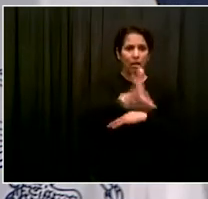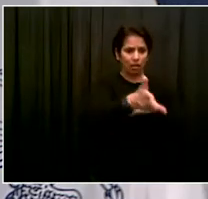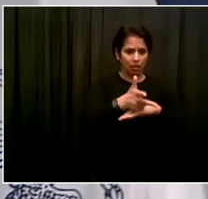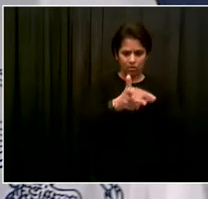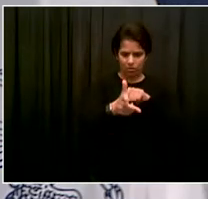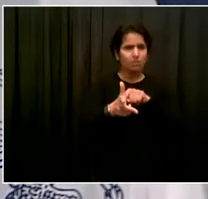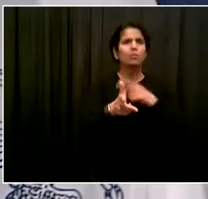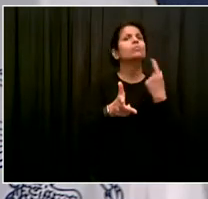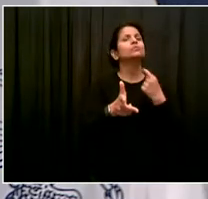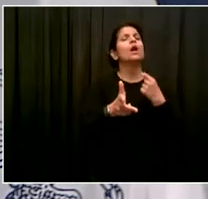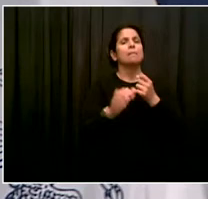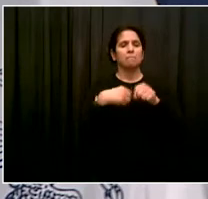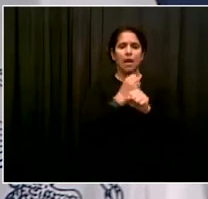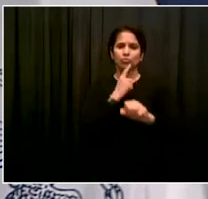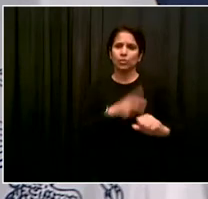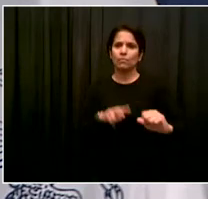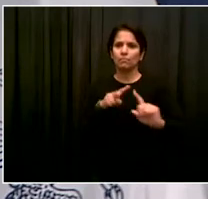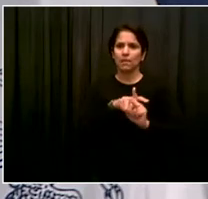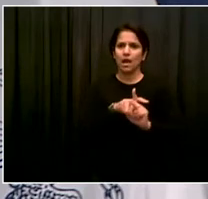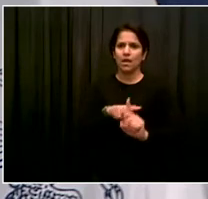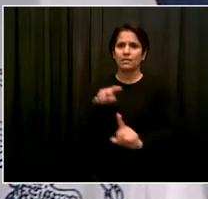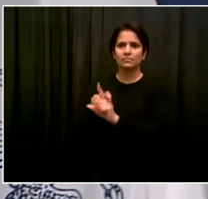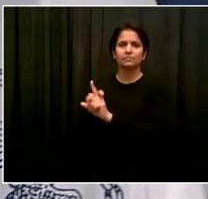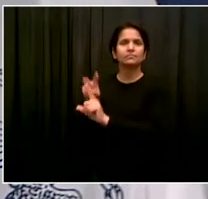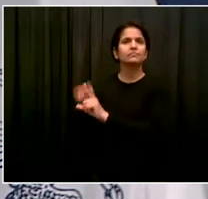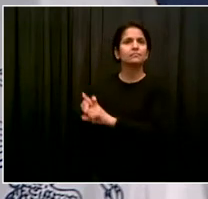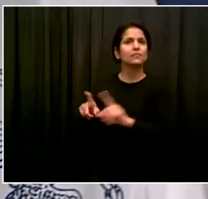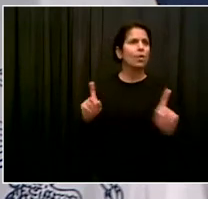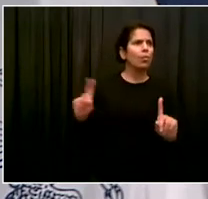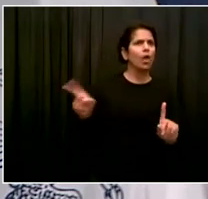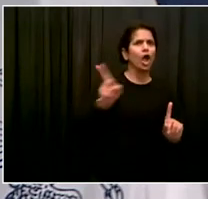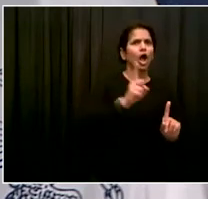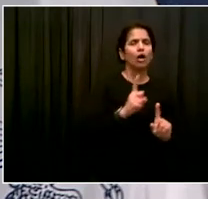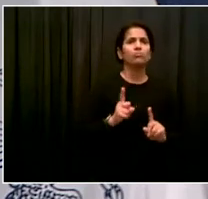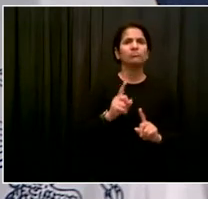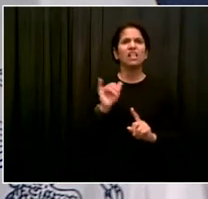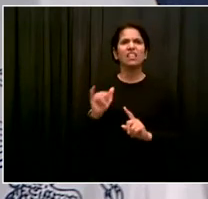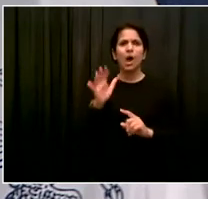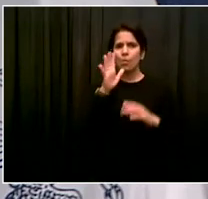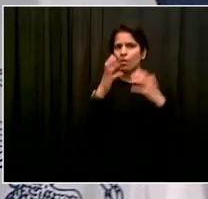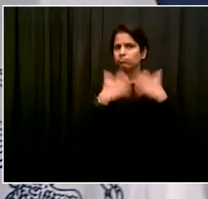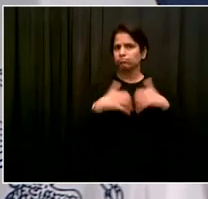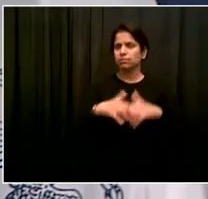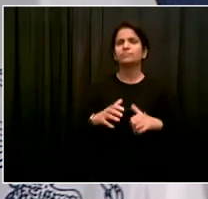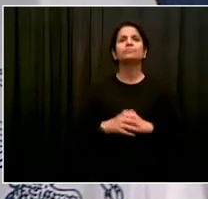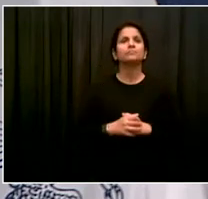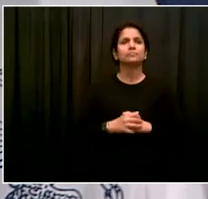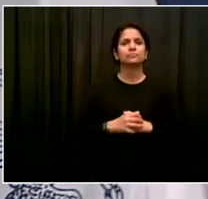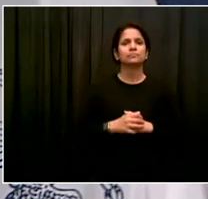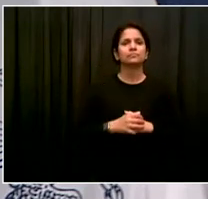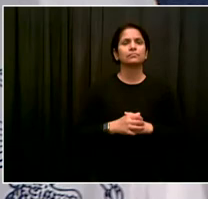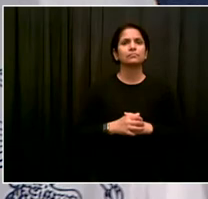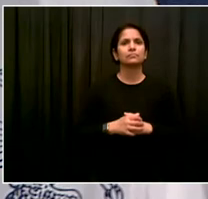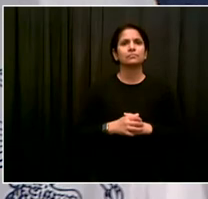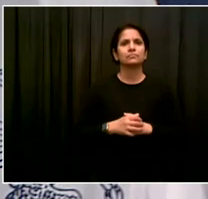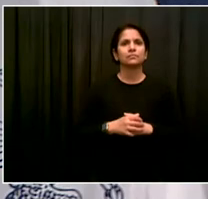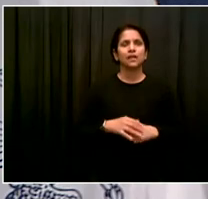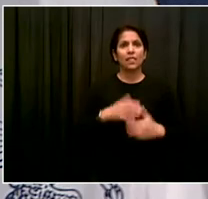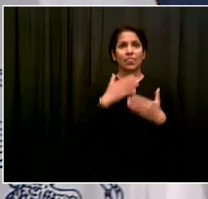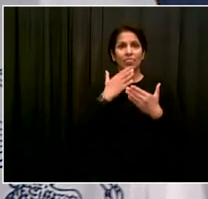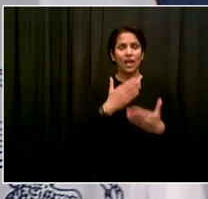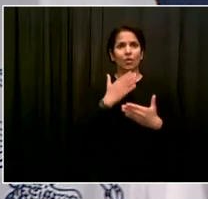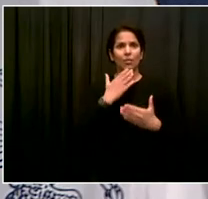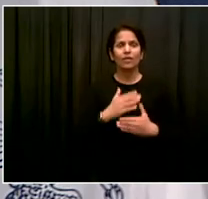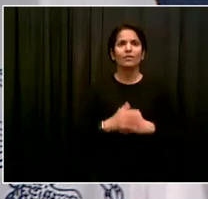beginning. This is how we move forward. I want to give a special shout out and thank you to Council Member Justin Brannon who has sponsored this